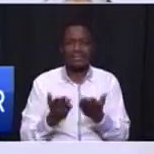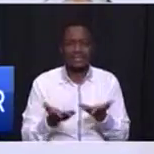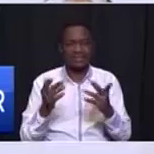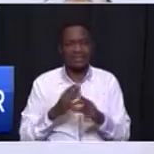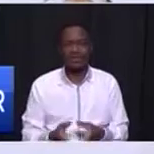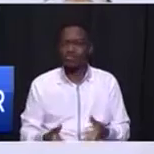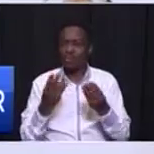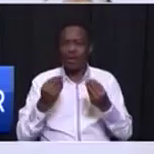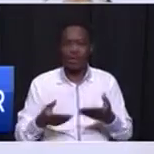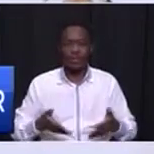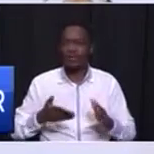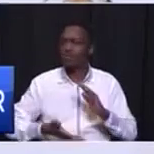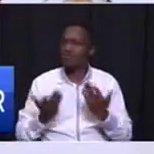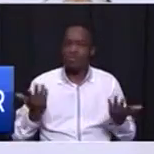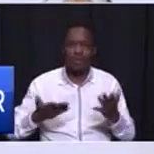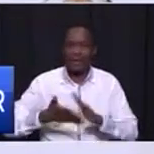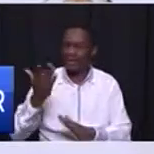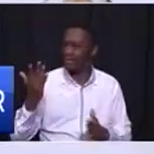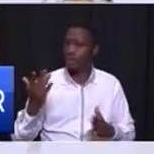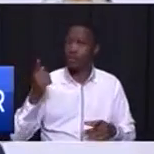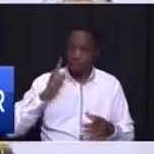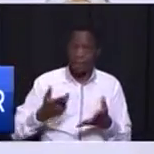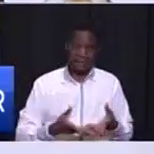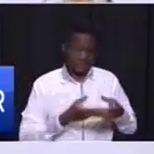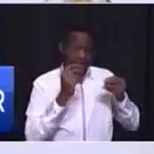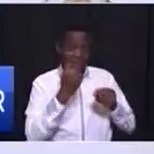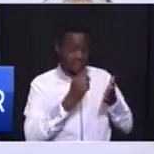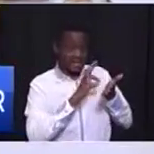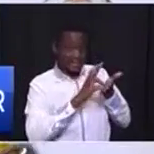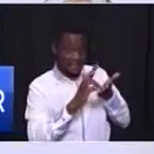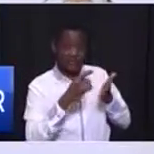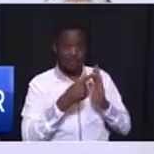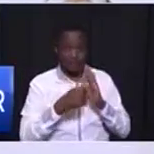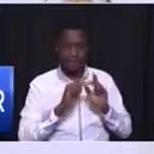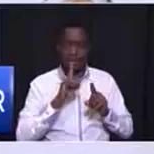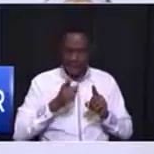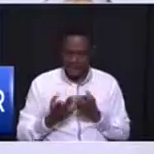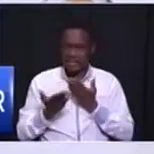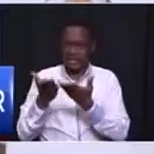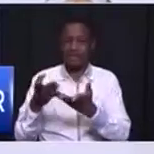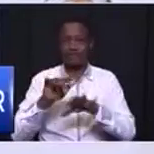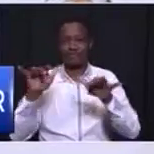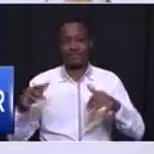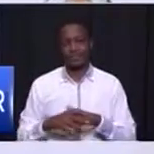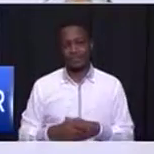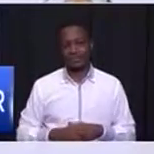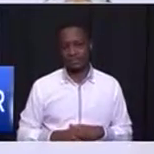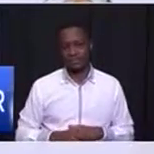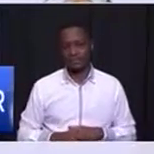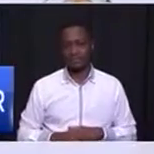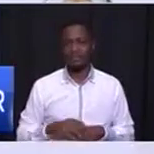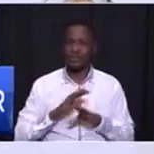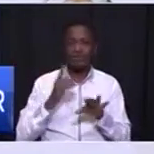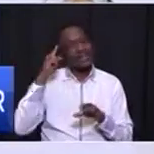are getting nowhere we must get clean audits and we must deliver don't don't